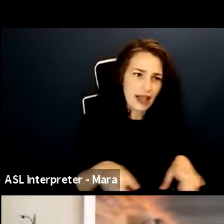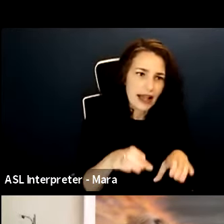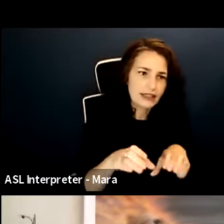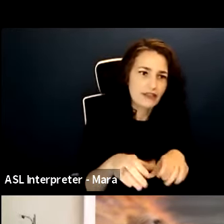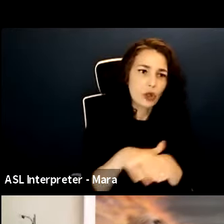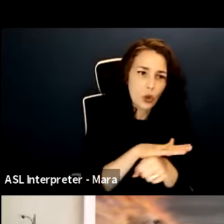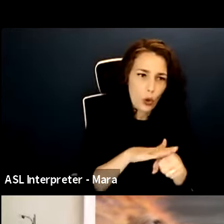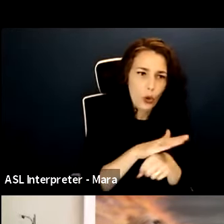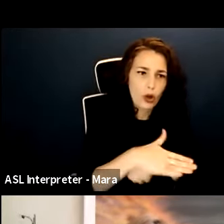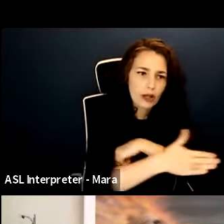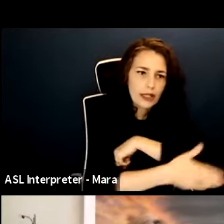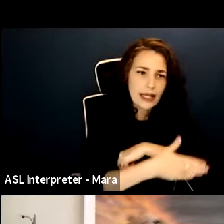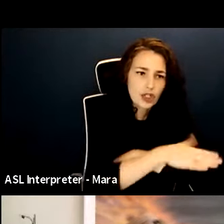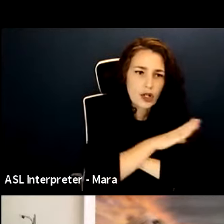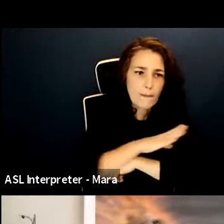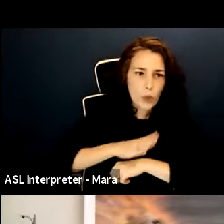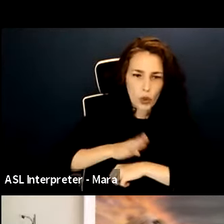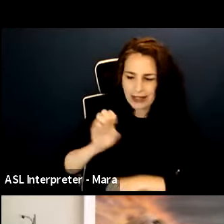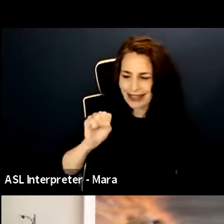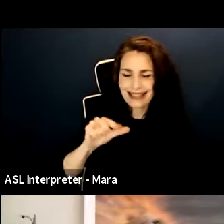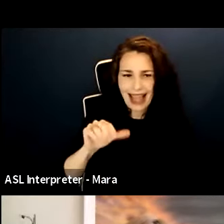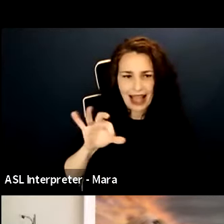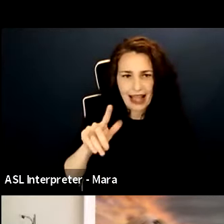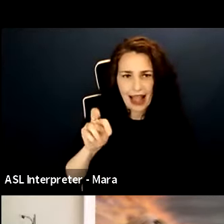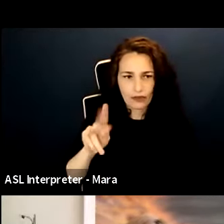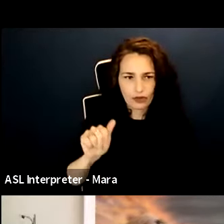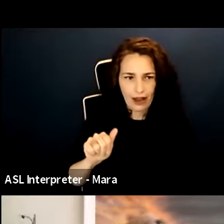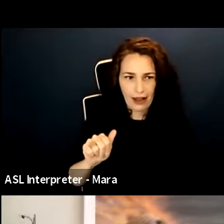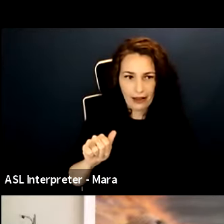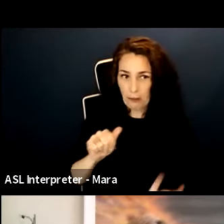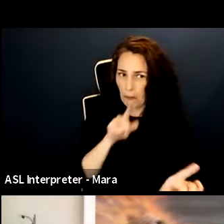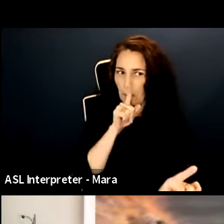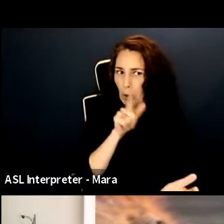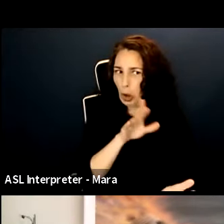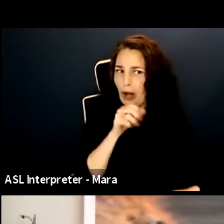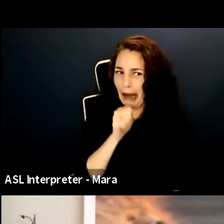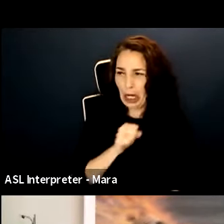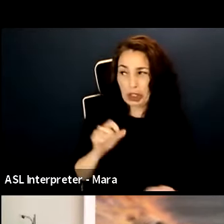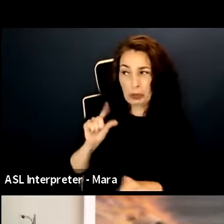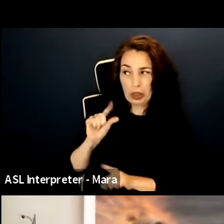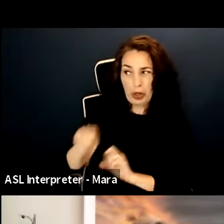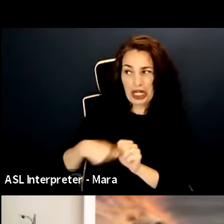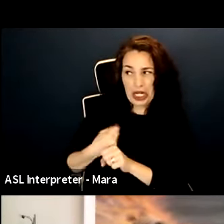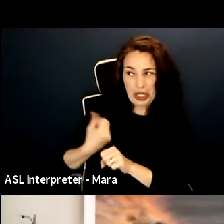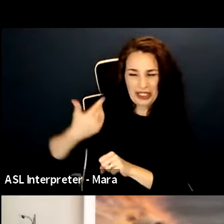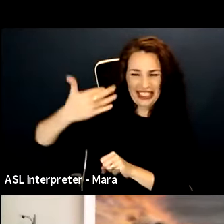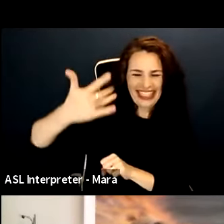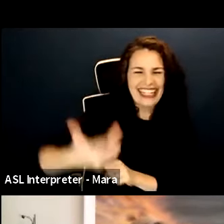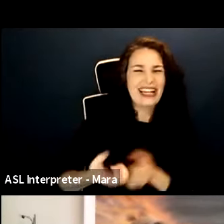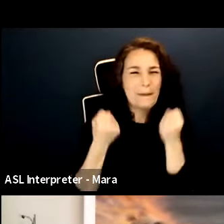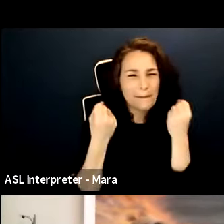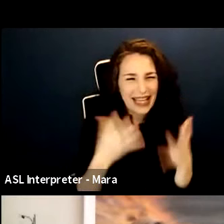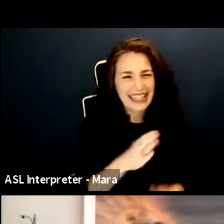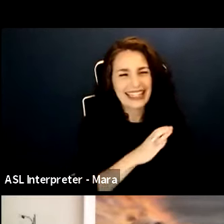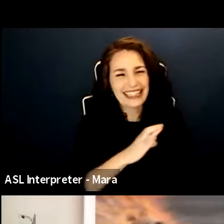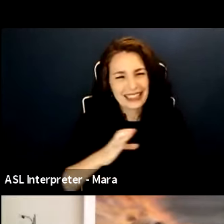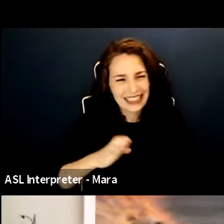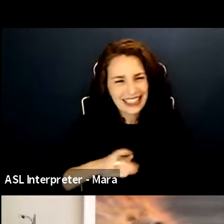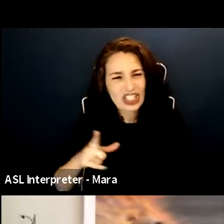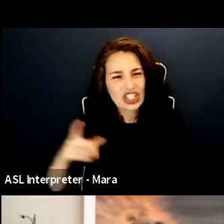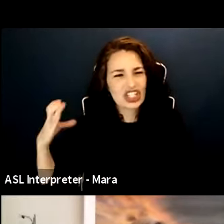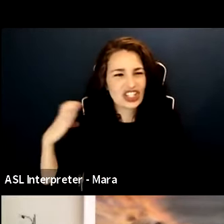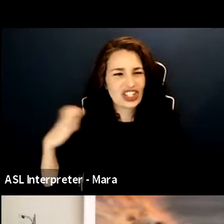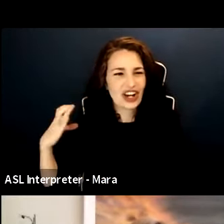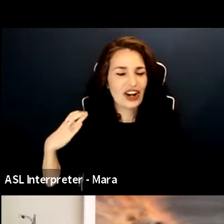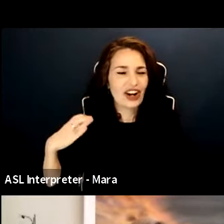of SAG-AFTRA for the last two decades. I'm not aging her out. Serving on numerous committees. She's chairs the National Low Budget Committee,